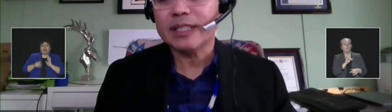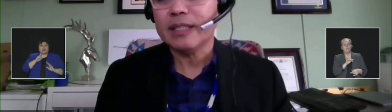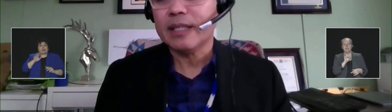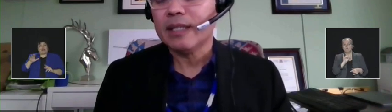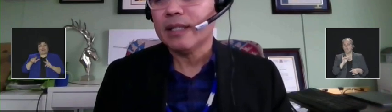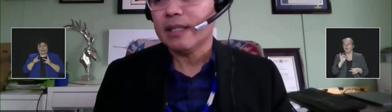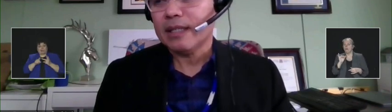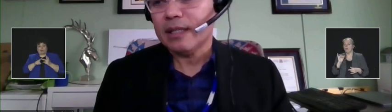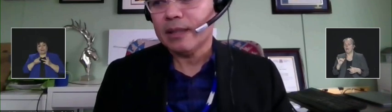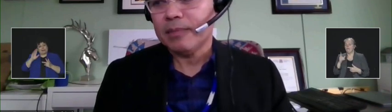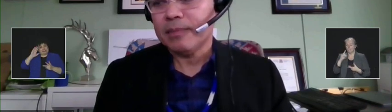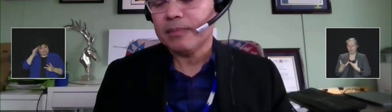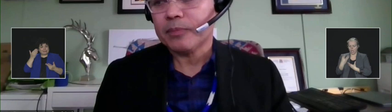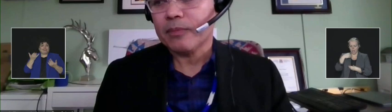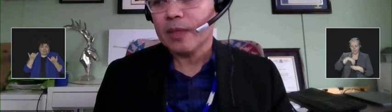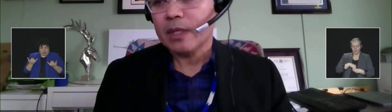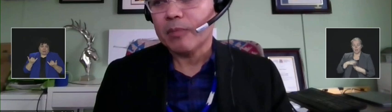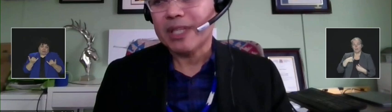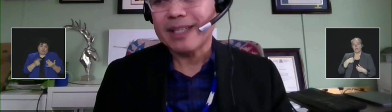eventuality.